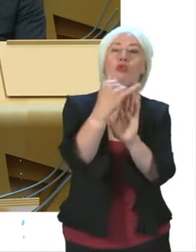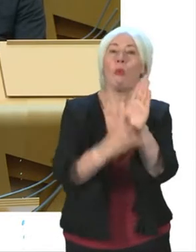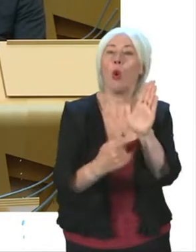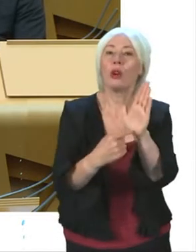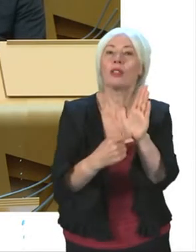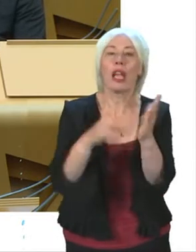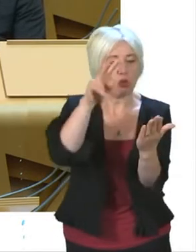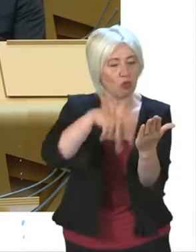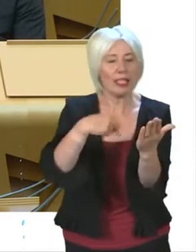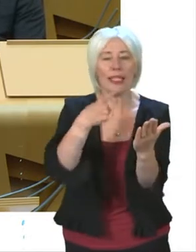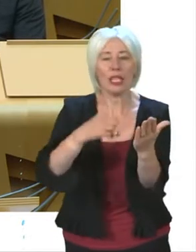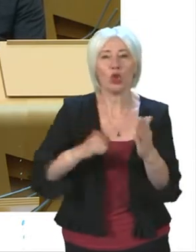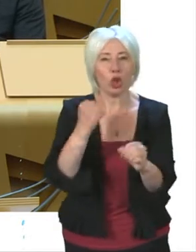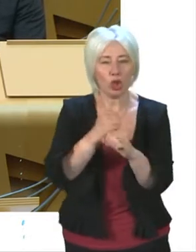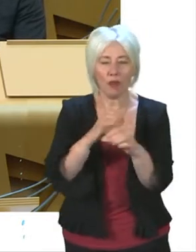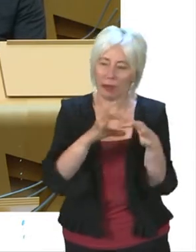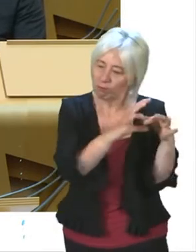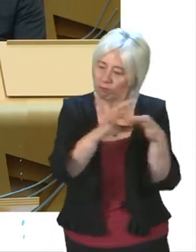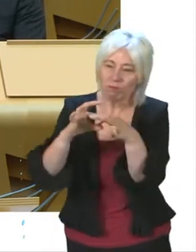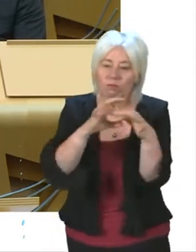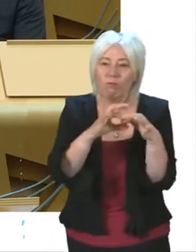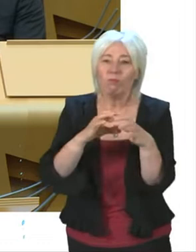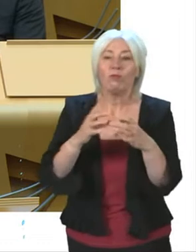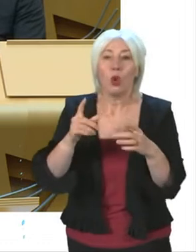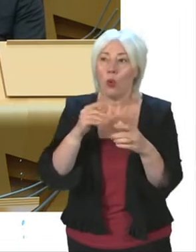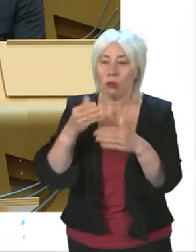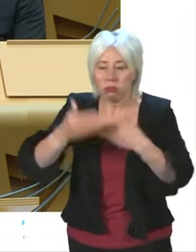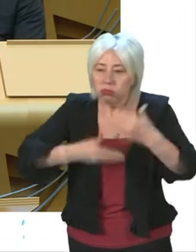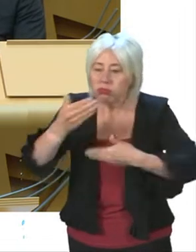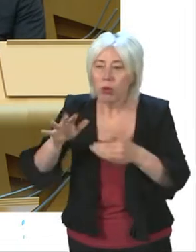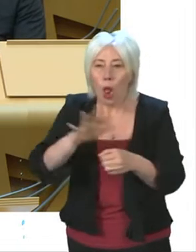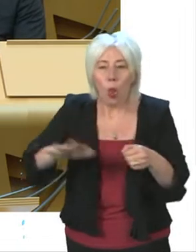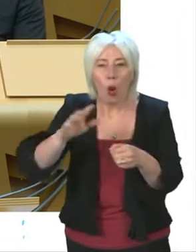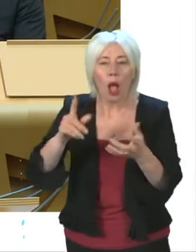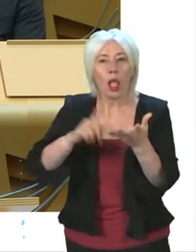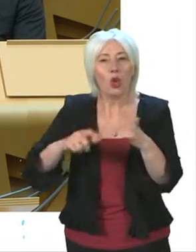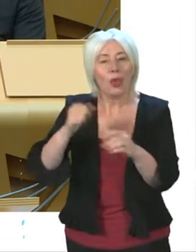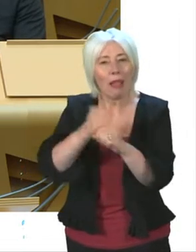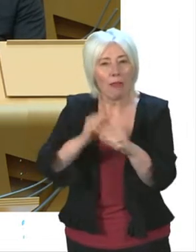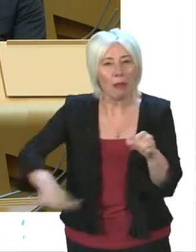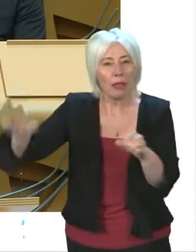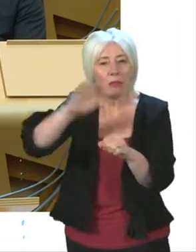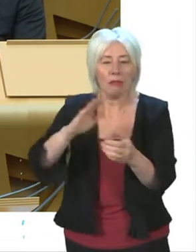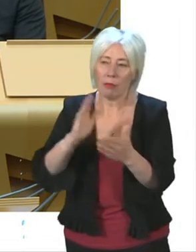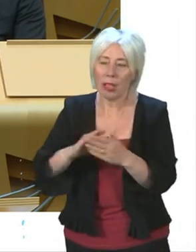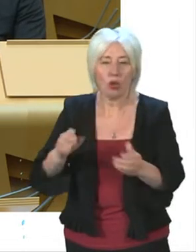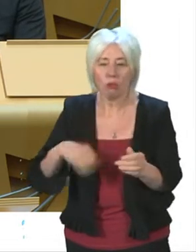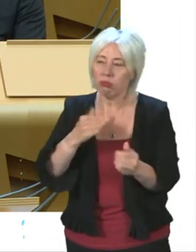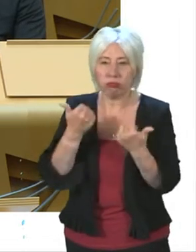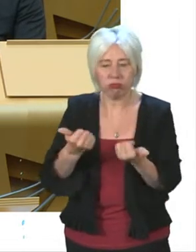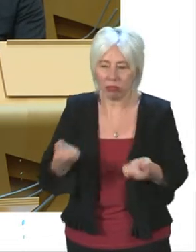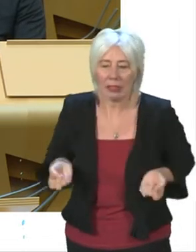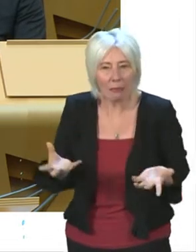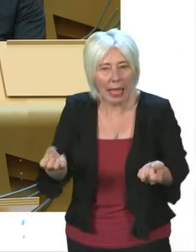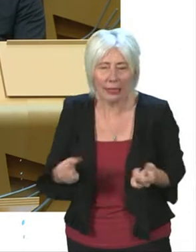from it. The Scottish Government worked collaboratively and at pace with local and UK Government to direct significant public spending in difficult